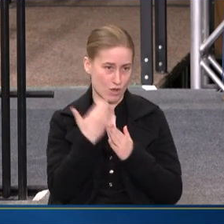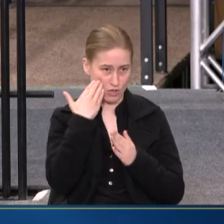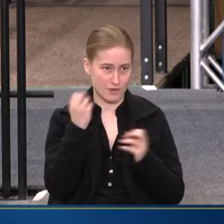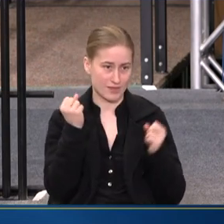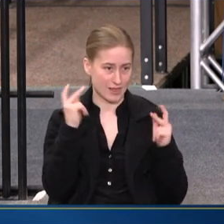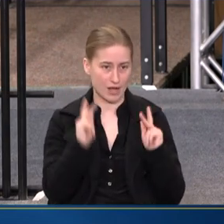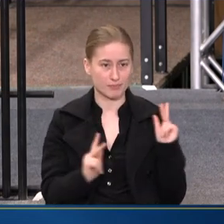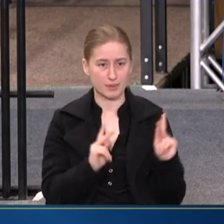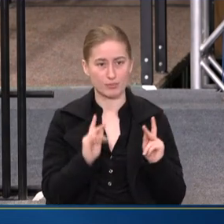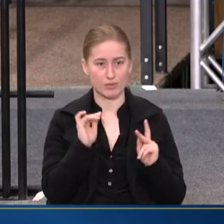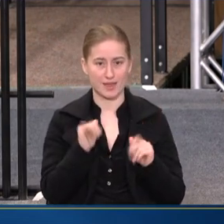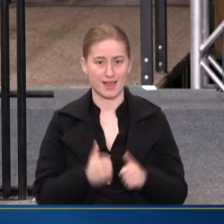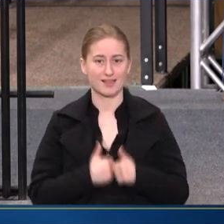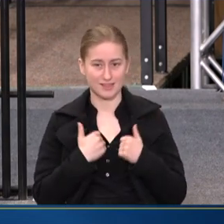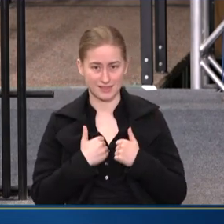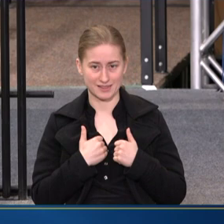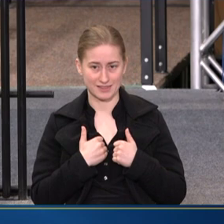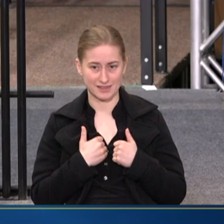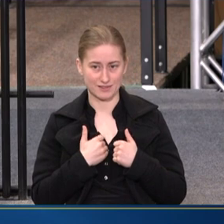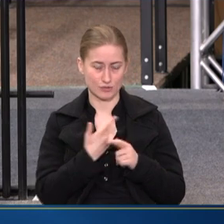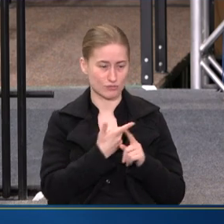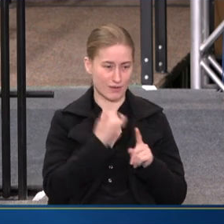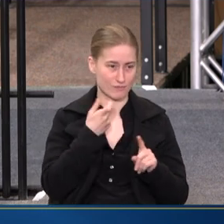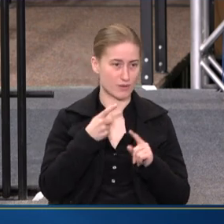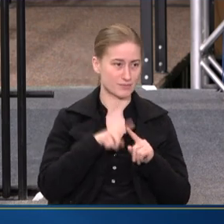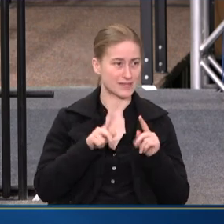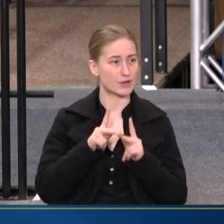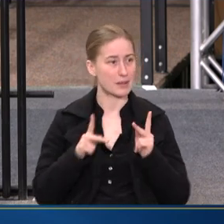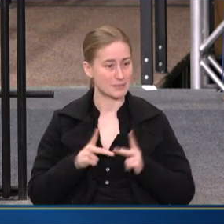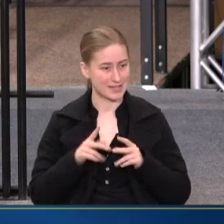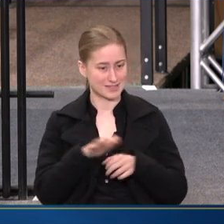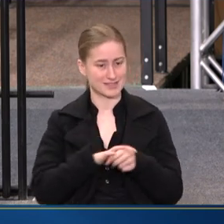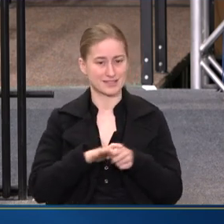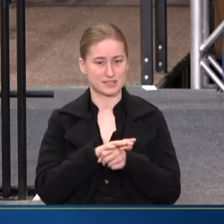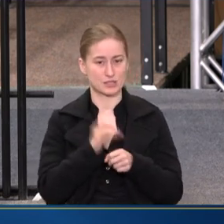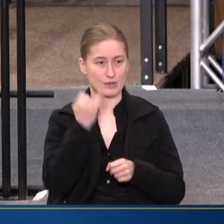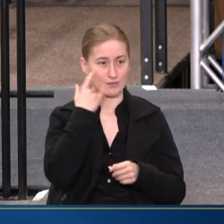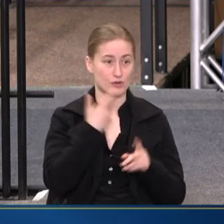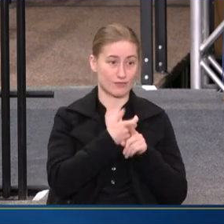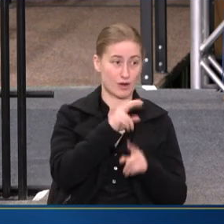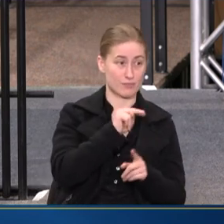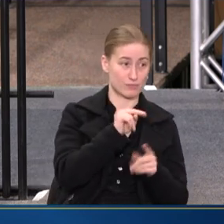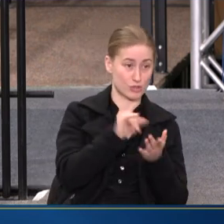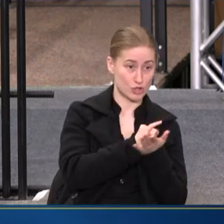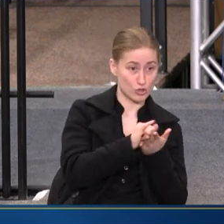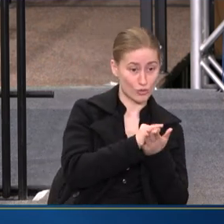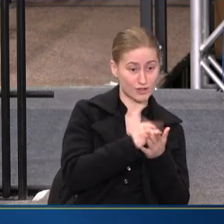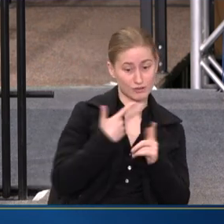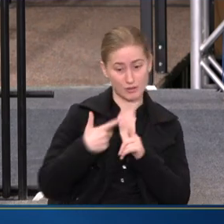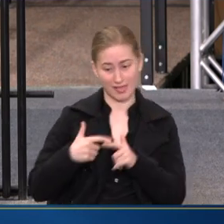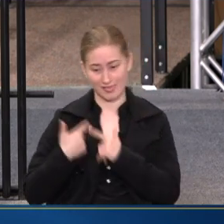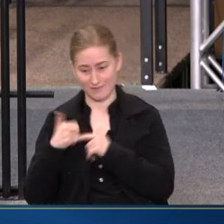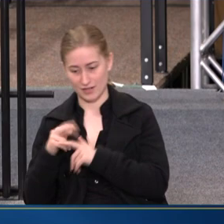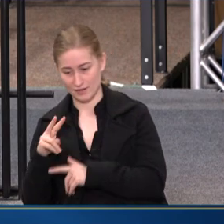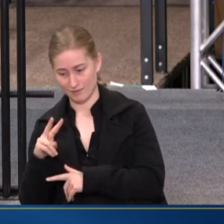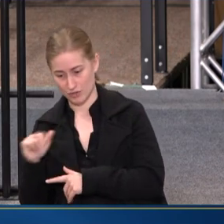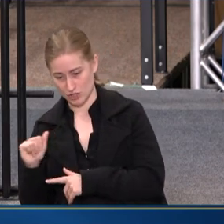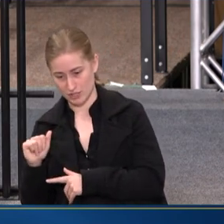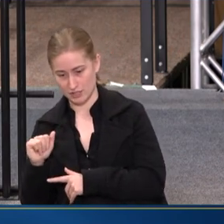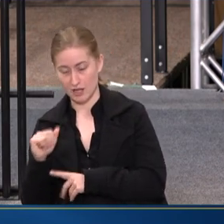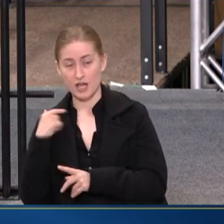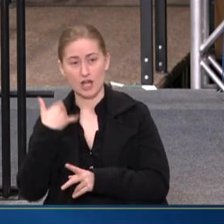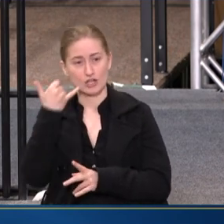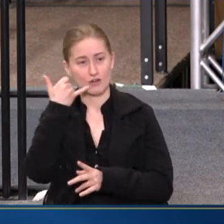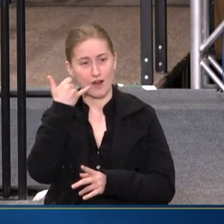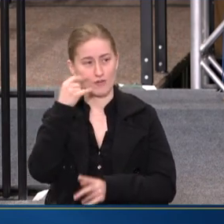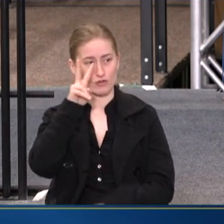LOT OF PEOPLE THAT COME FROM DIFFERENT PLACES. SO IF YOU ARE FROM NEW YORK AND YOU LIVE IN VIRGINIA AND YOUR CELL PHONE IS 212